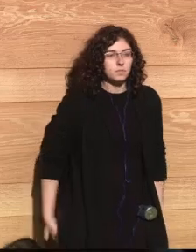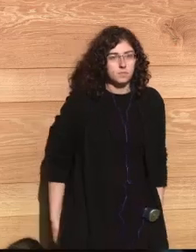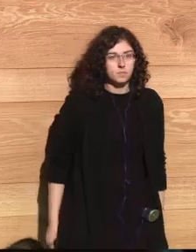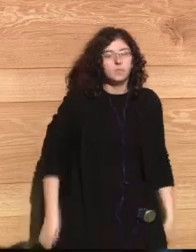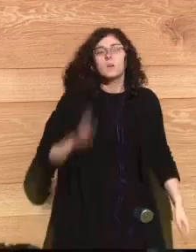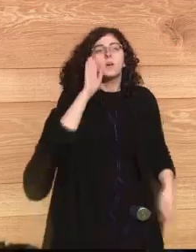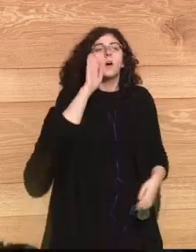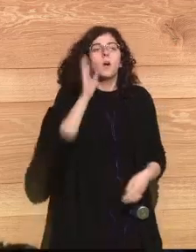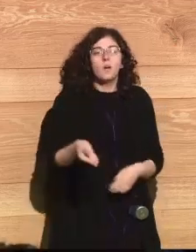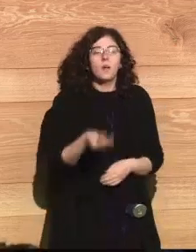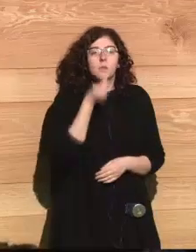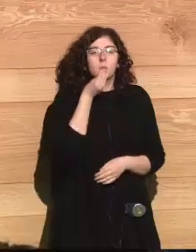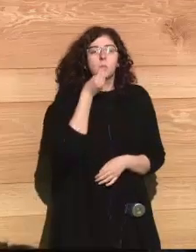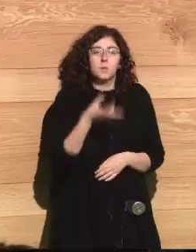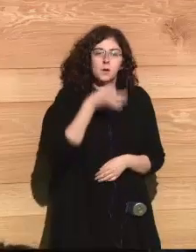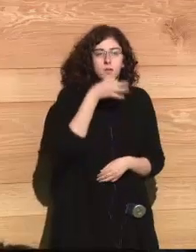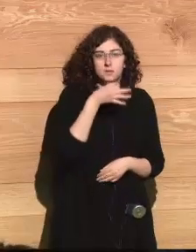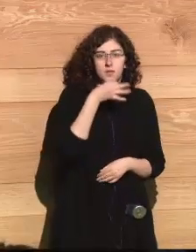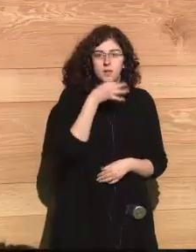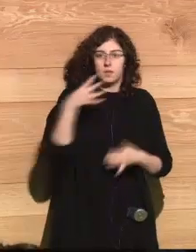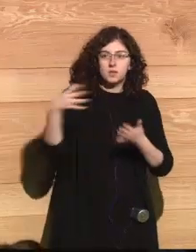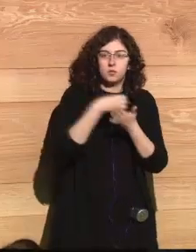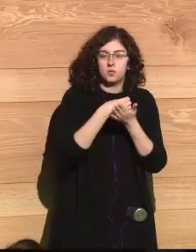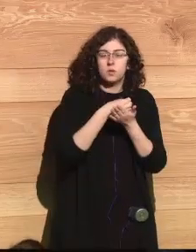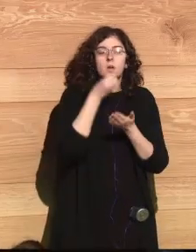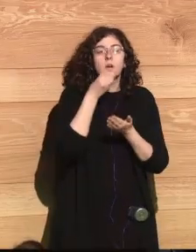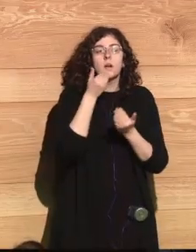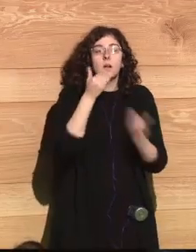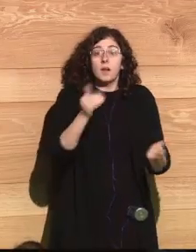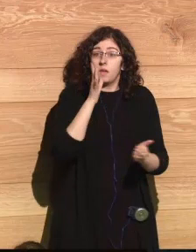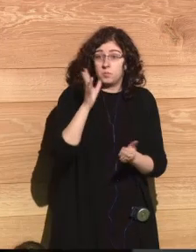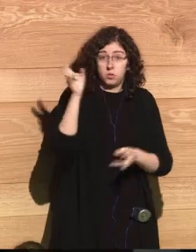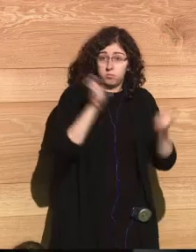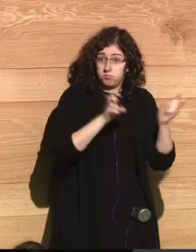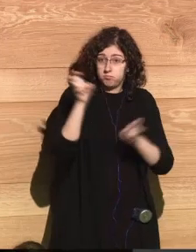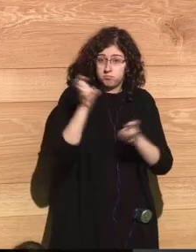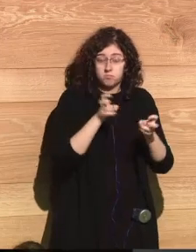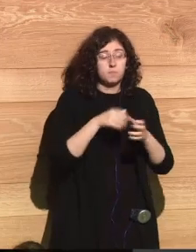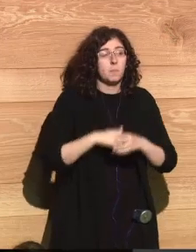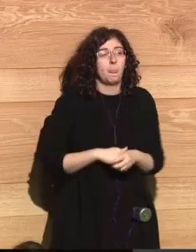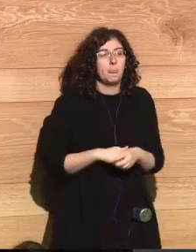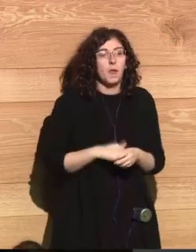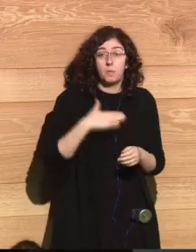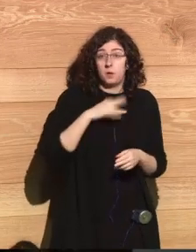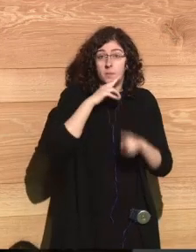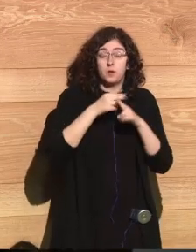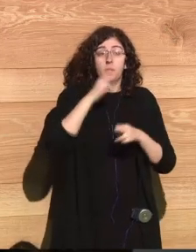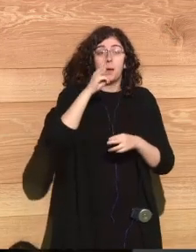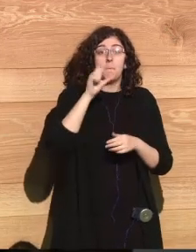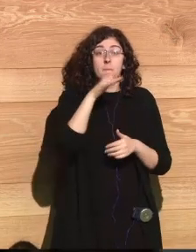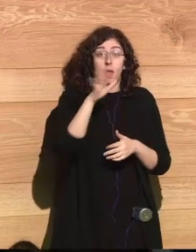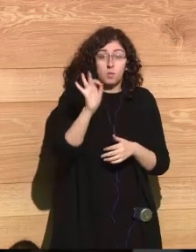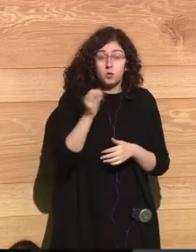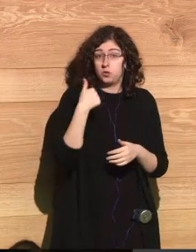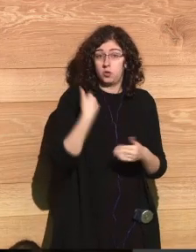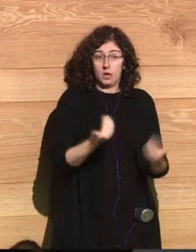Good afternoon everybody thank you for being here today my name is Pablo